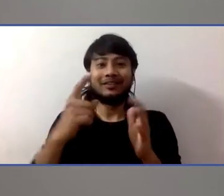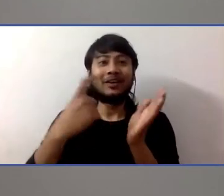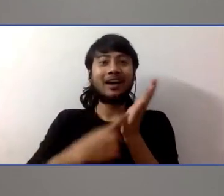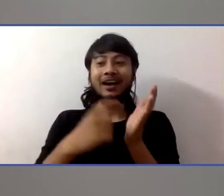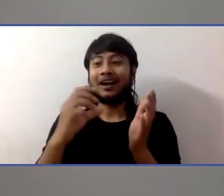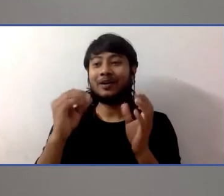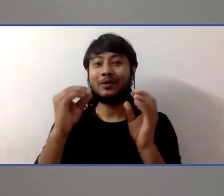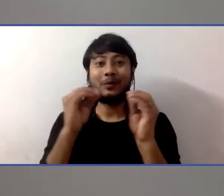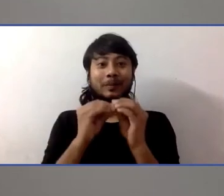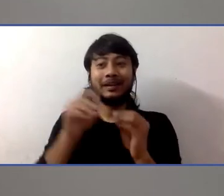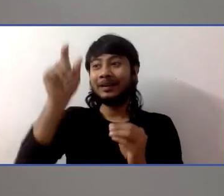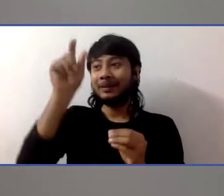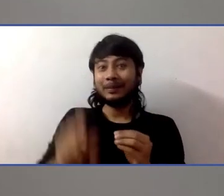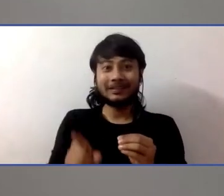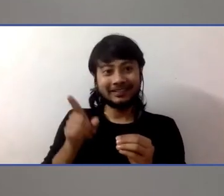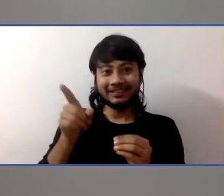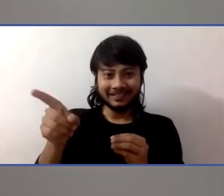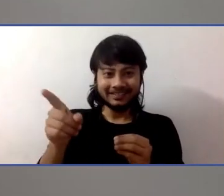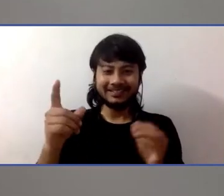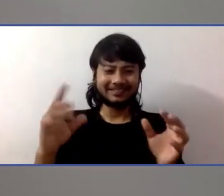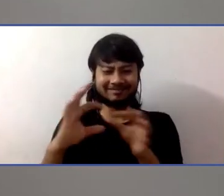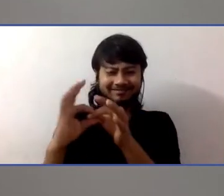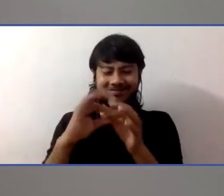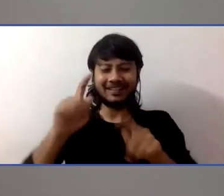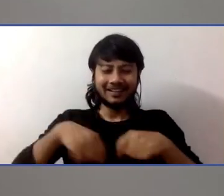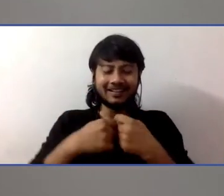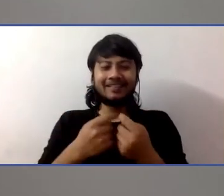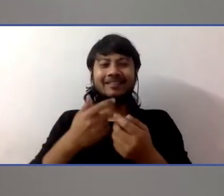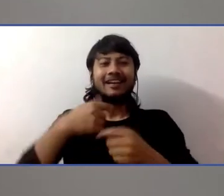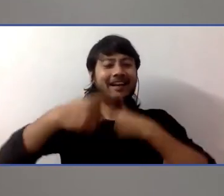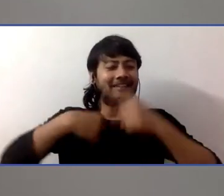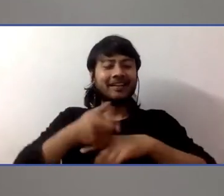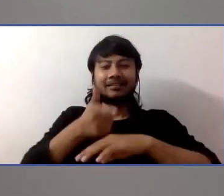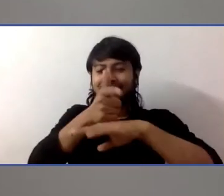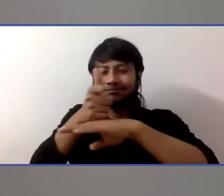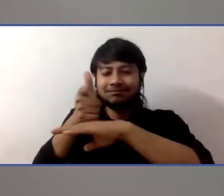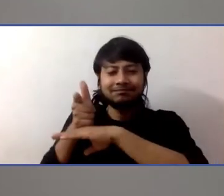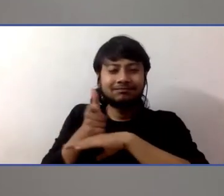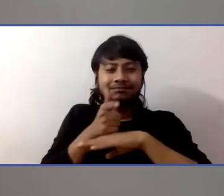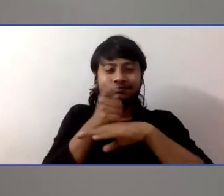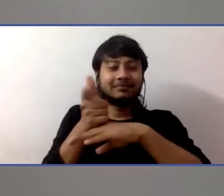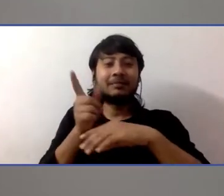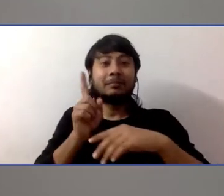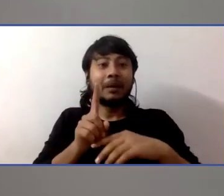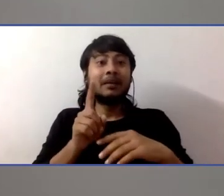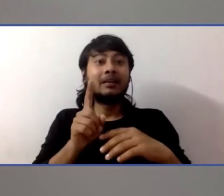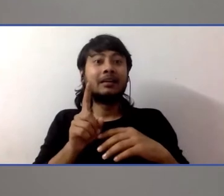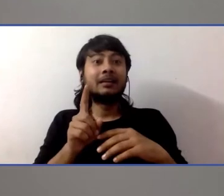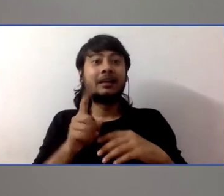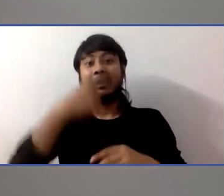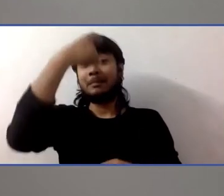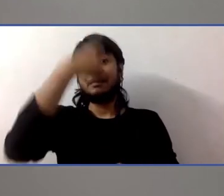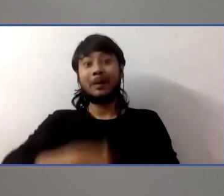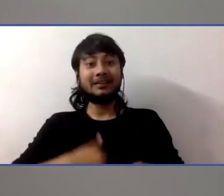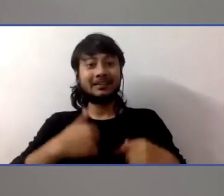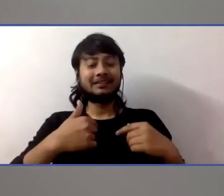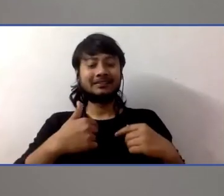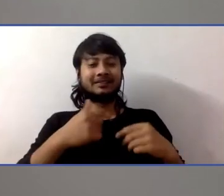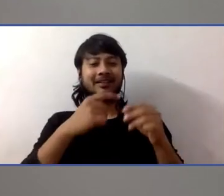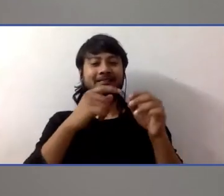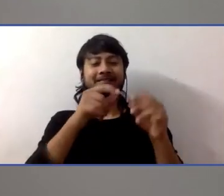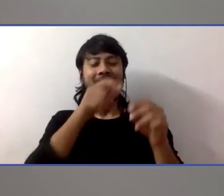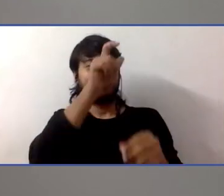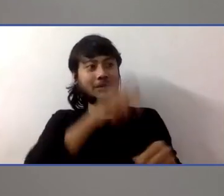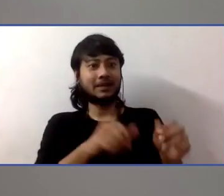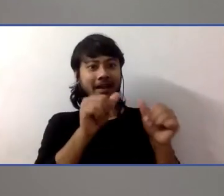were also following along with our year-long search to track down Artemio, the man who had inspired all of this. So by the time it came